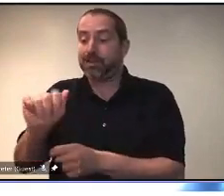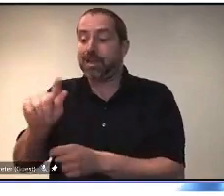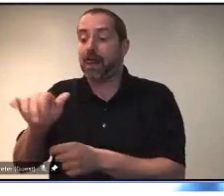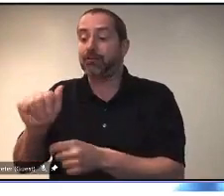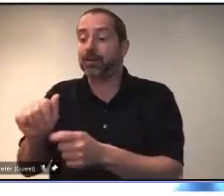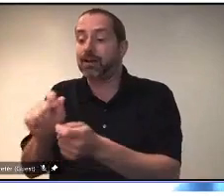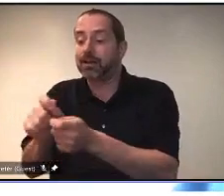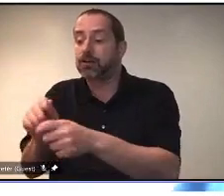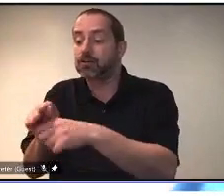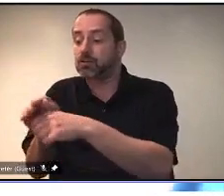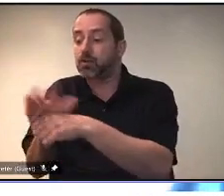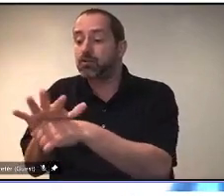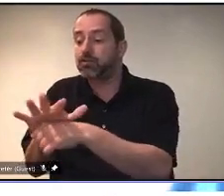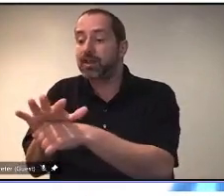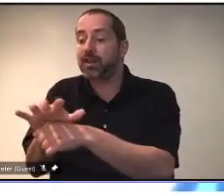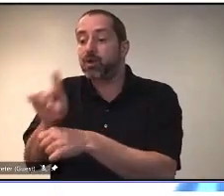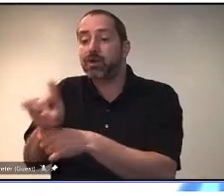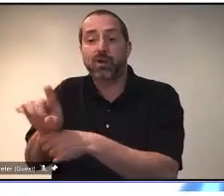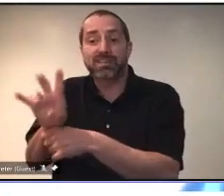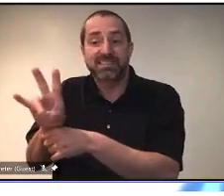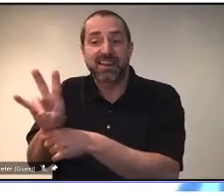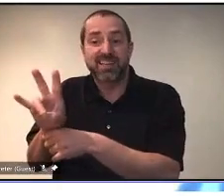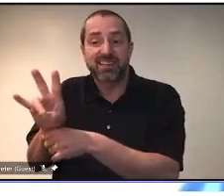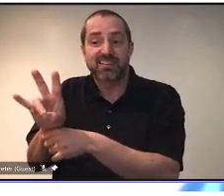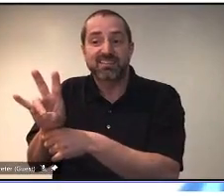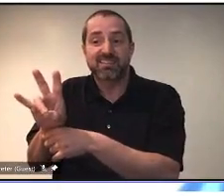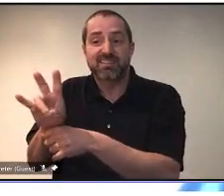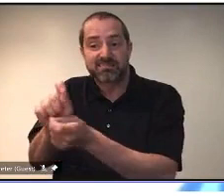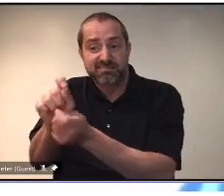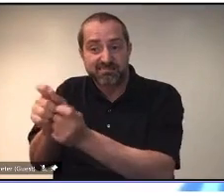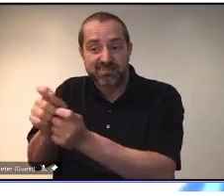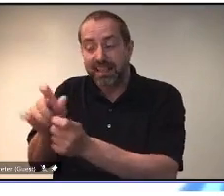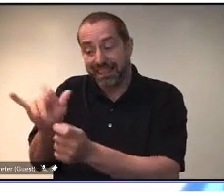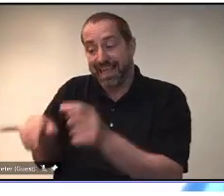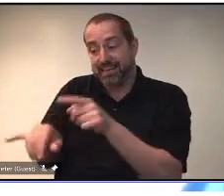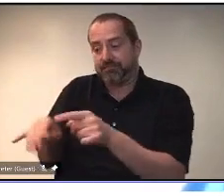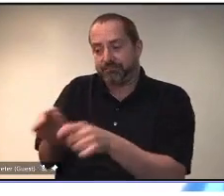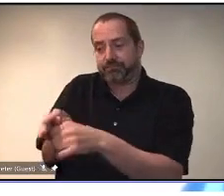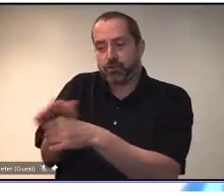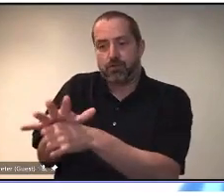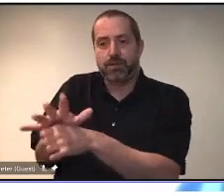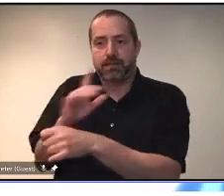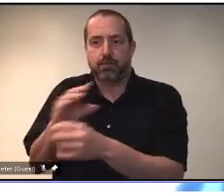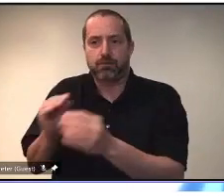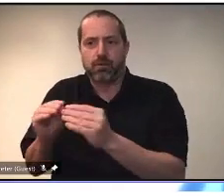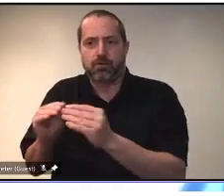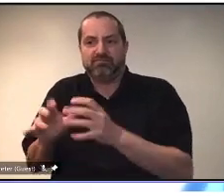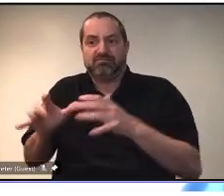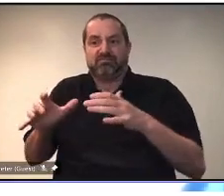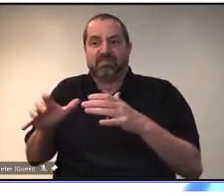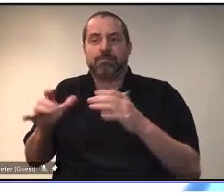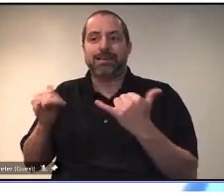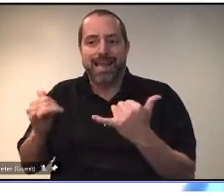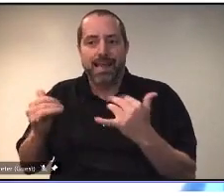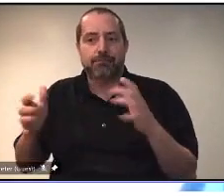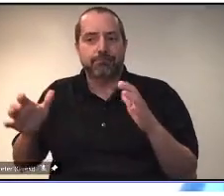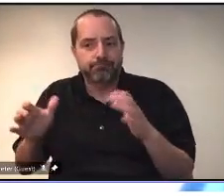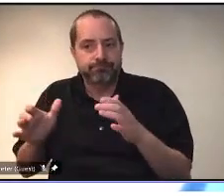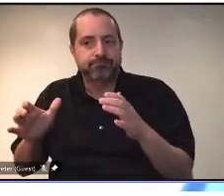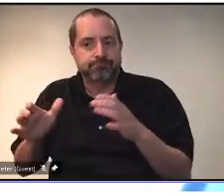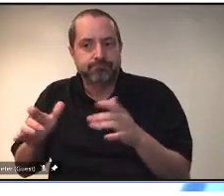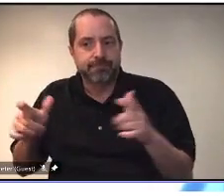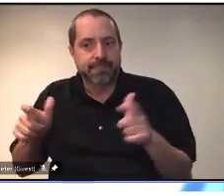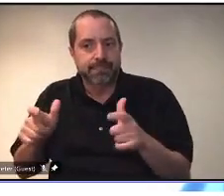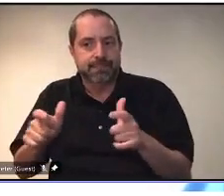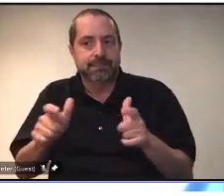continues to have a bit of an impact. But, you know, we are seeing less and less outbreaks. The outbreaks are smaller. And, you know, vaccination rate